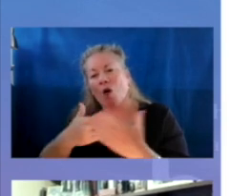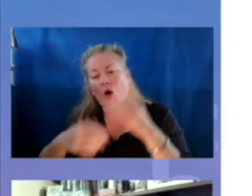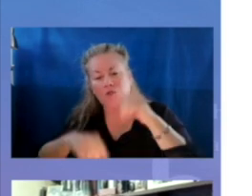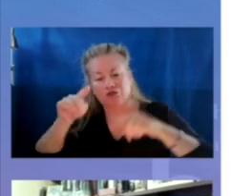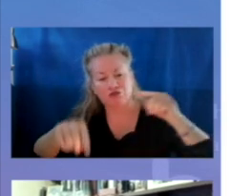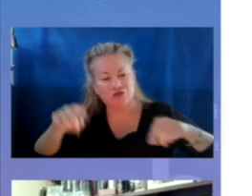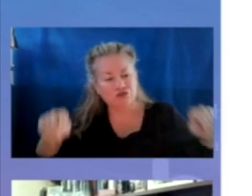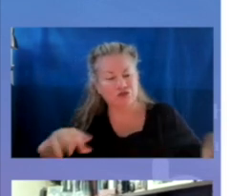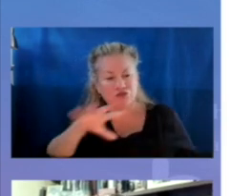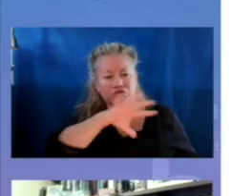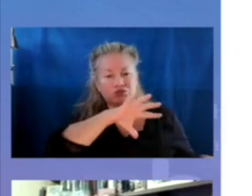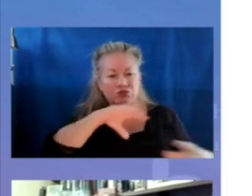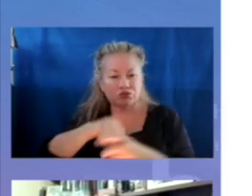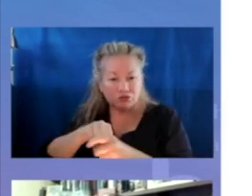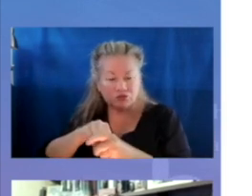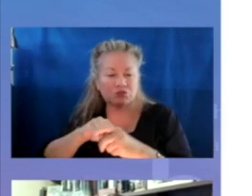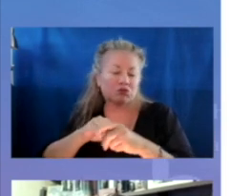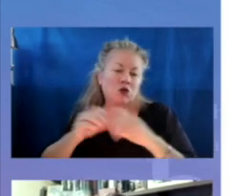challenges that our students face.